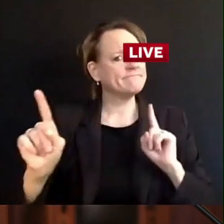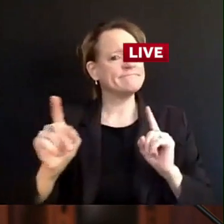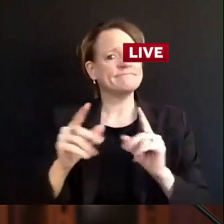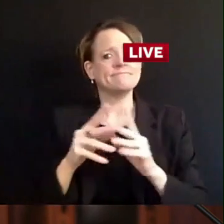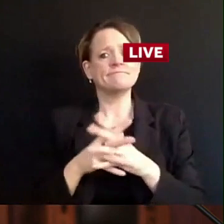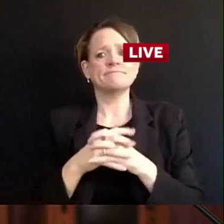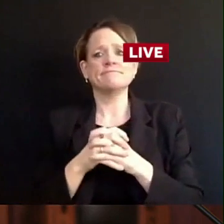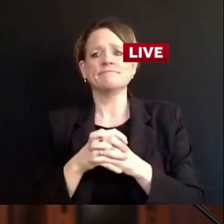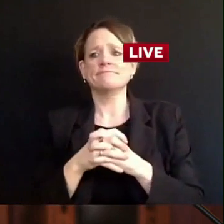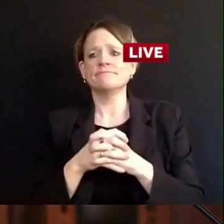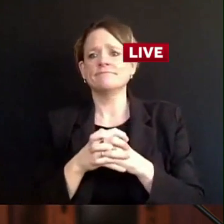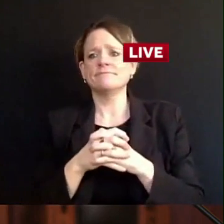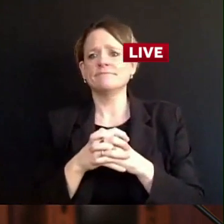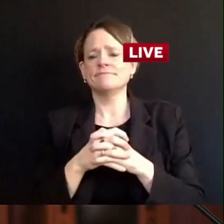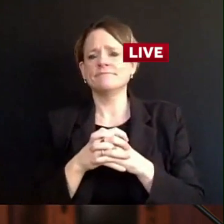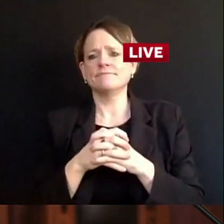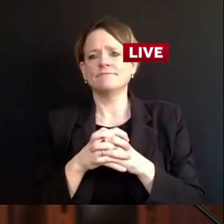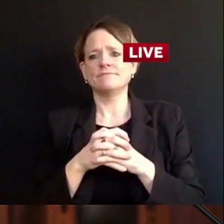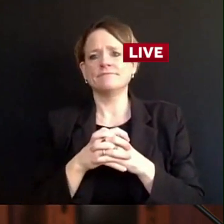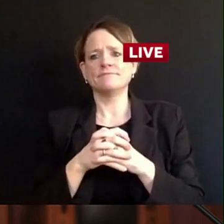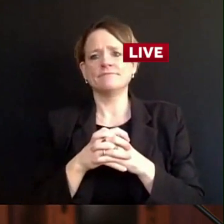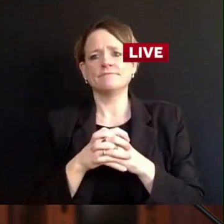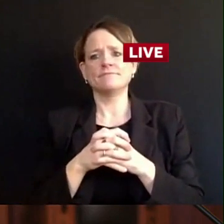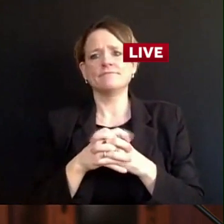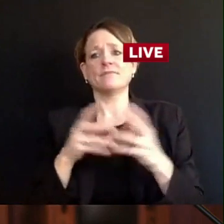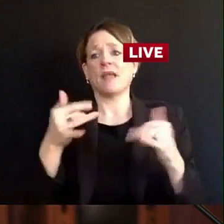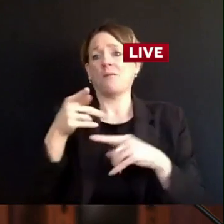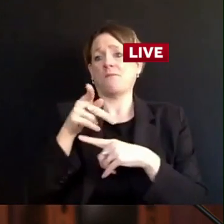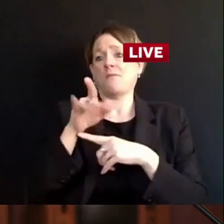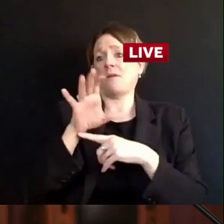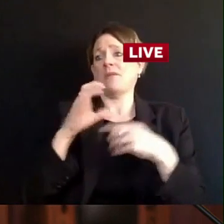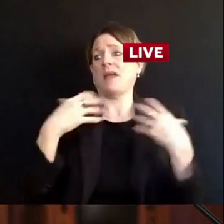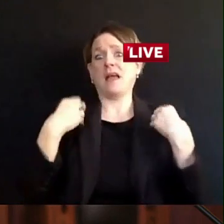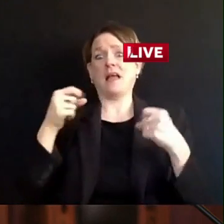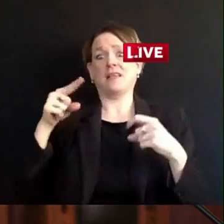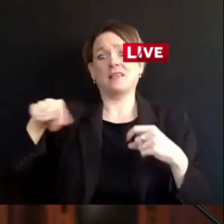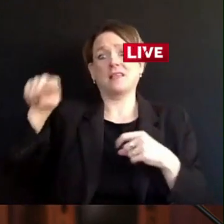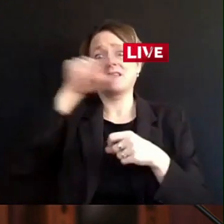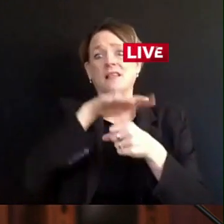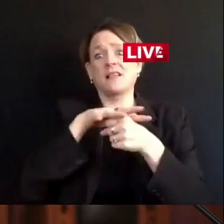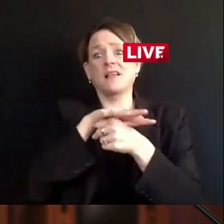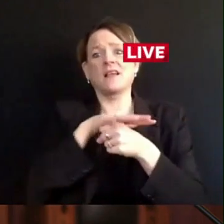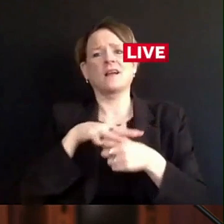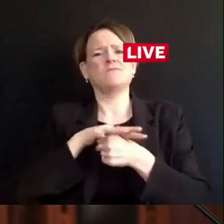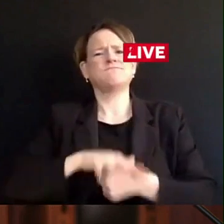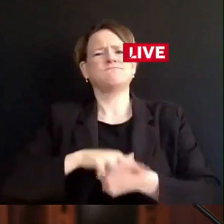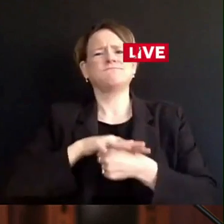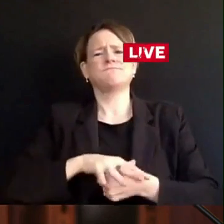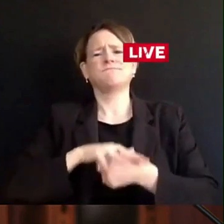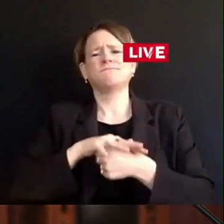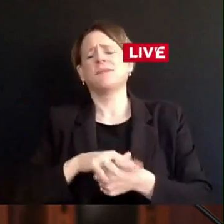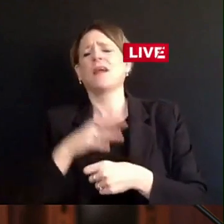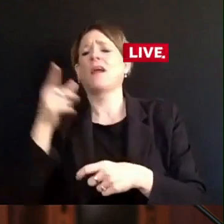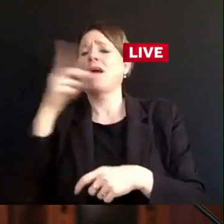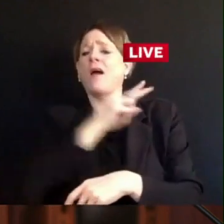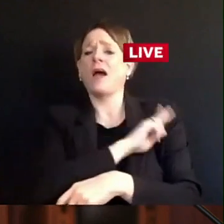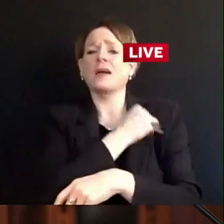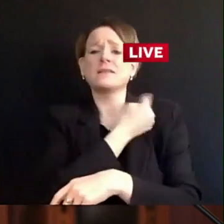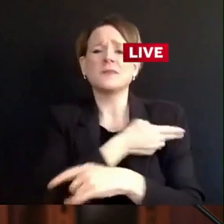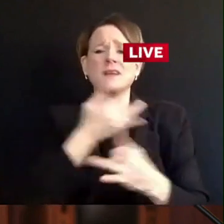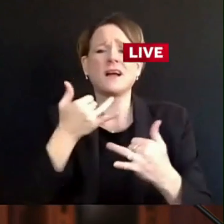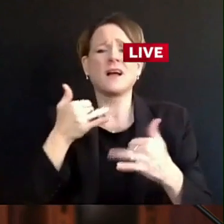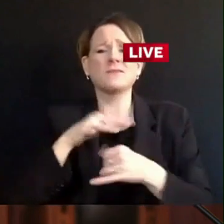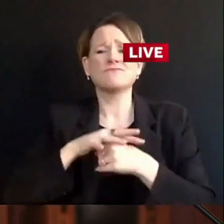public health, it is taxing our health care systems. We now have patients at the ACF, right? That was our ultimate insurance policy and we